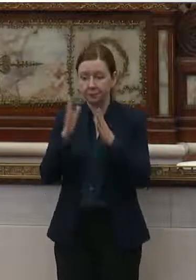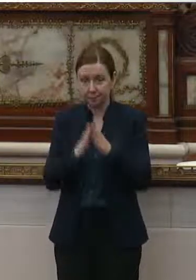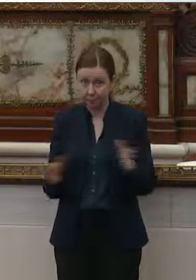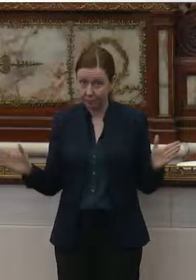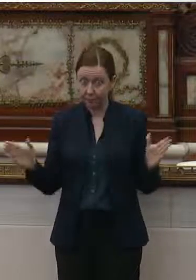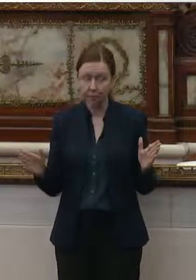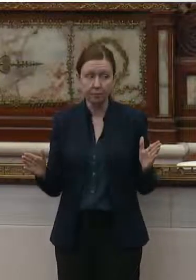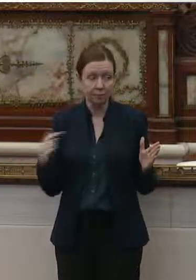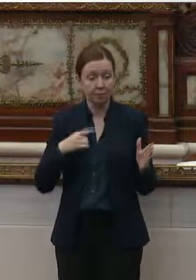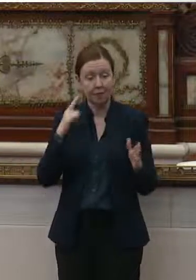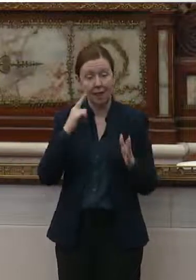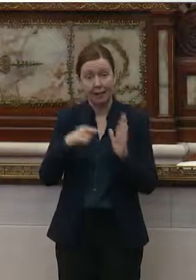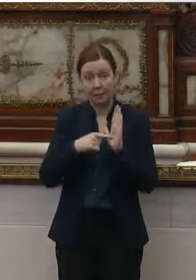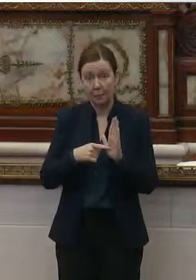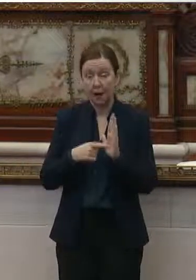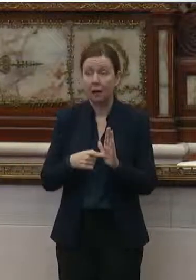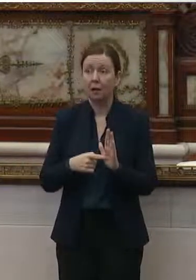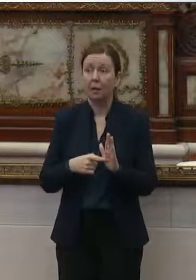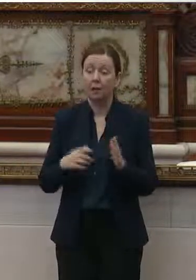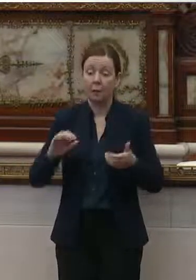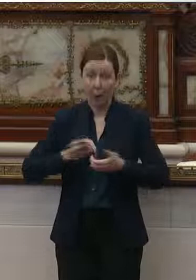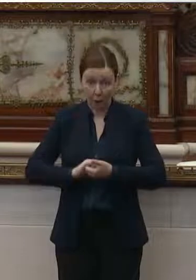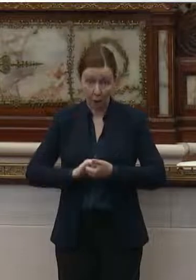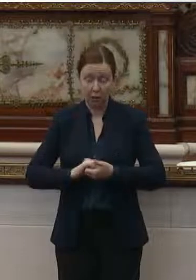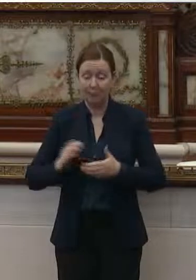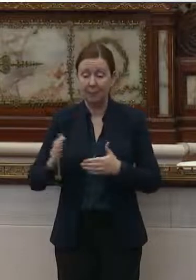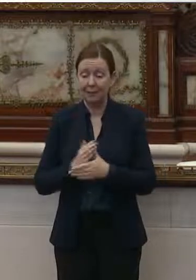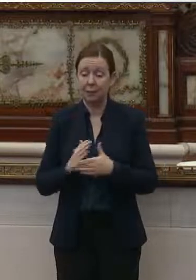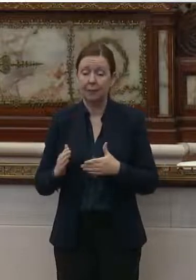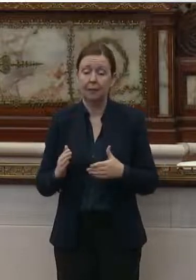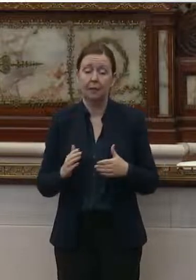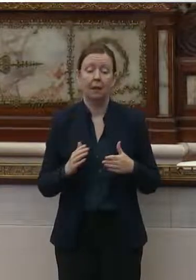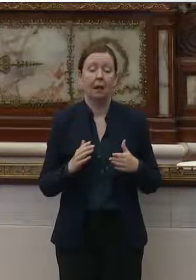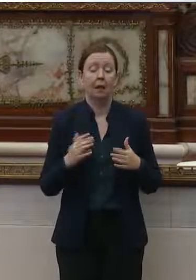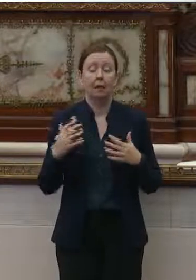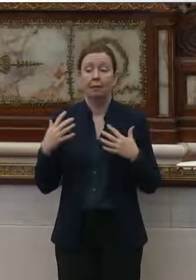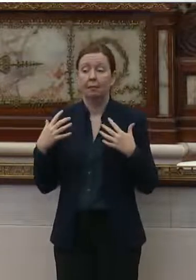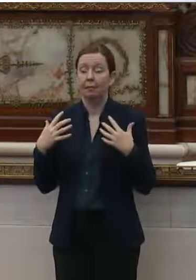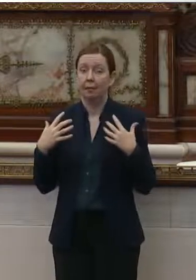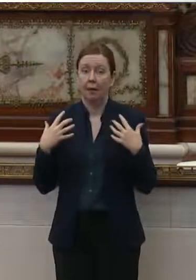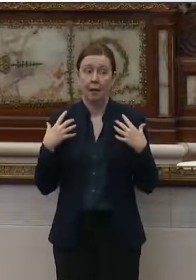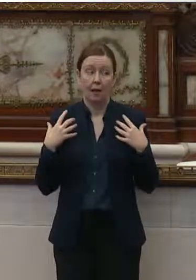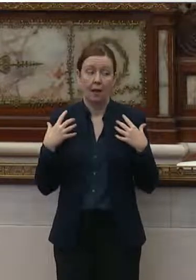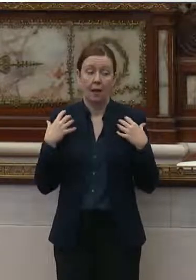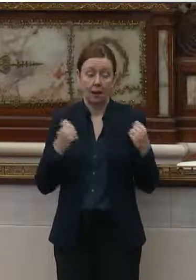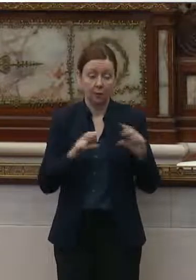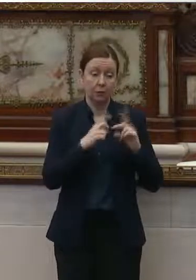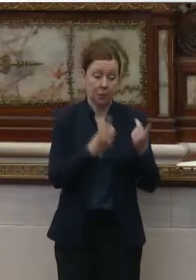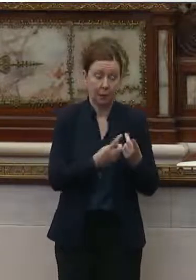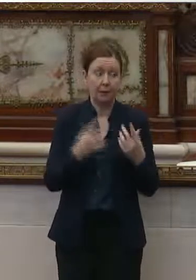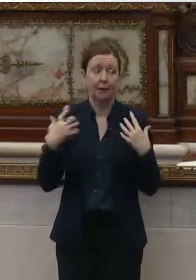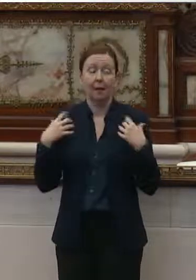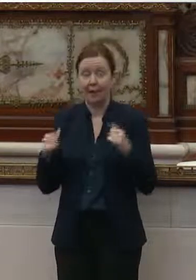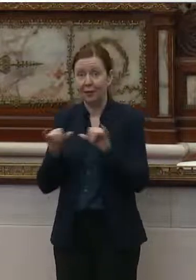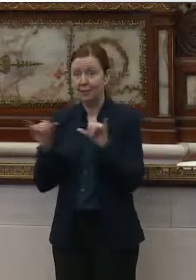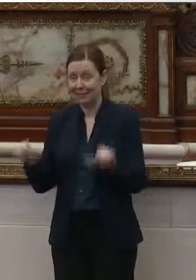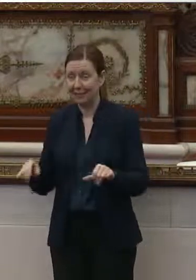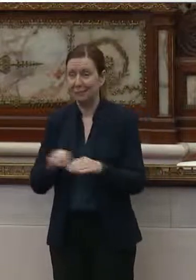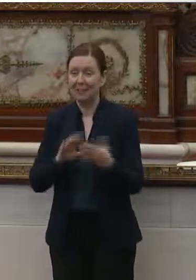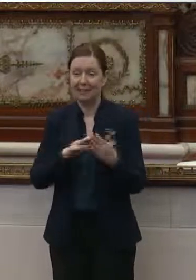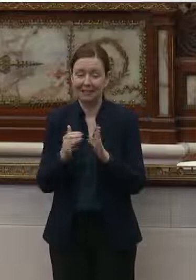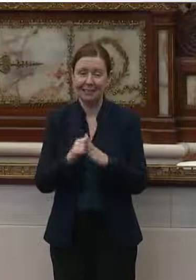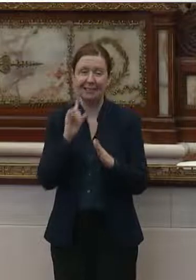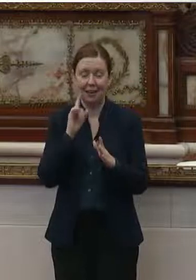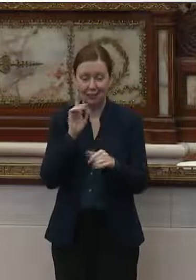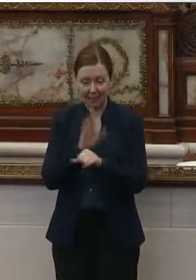I think this model of a partnership between the health department, the health systems in the city that are